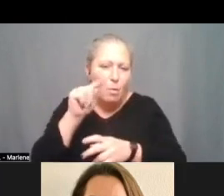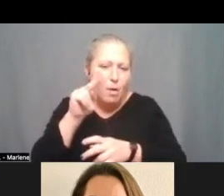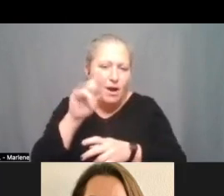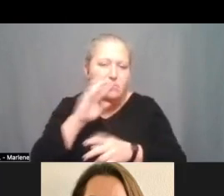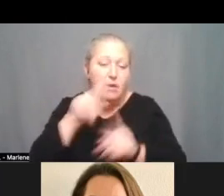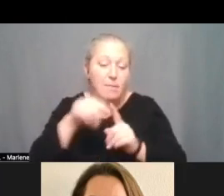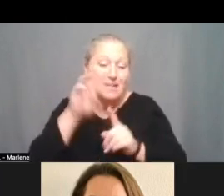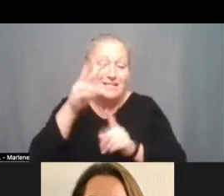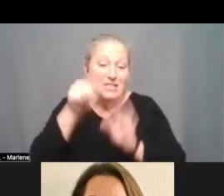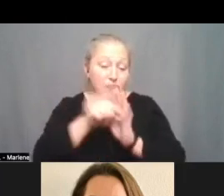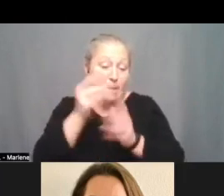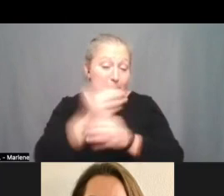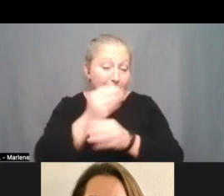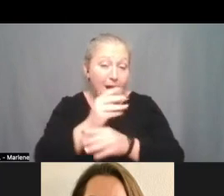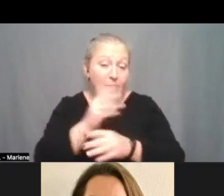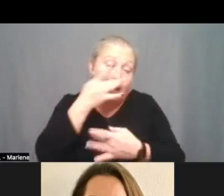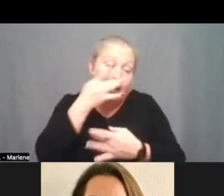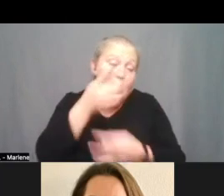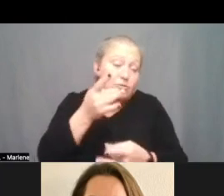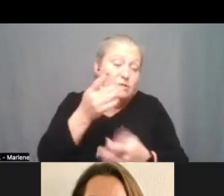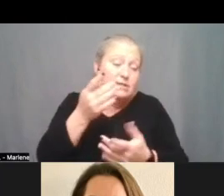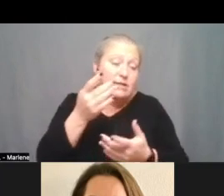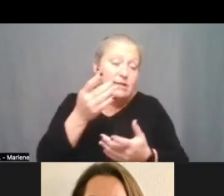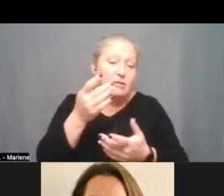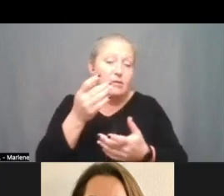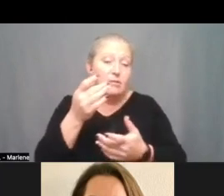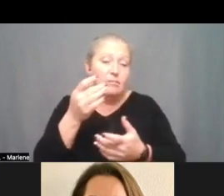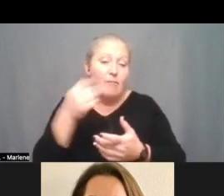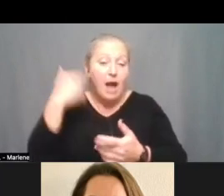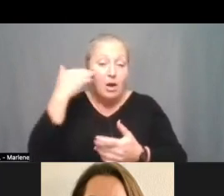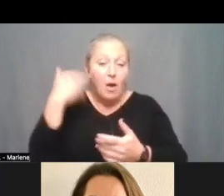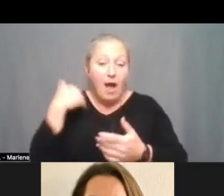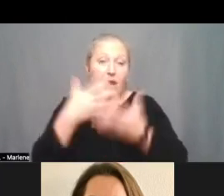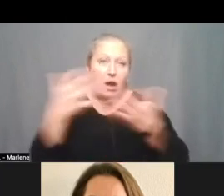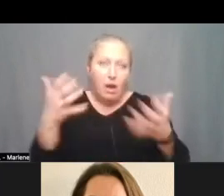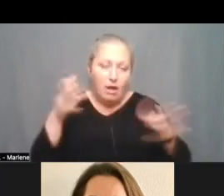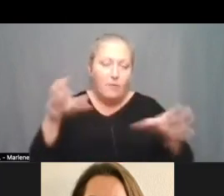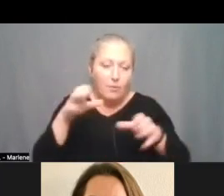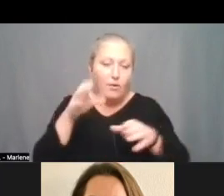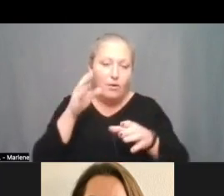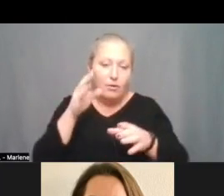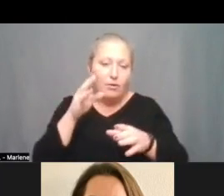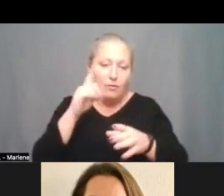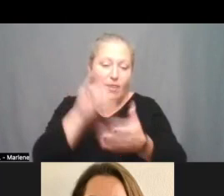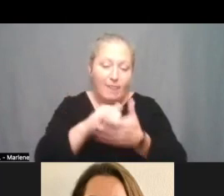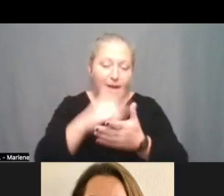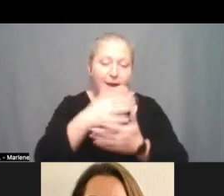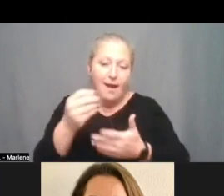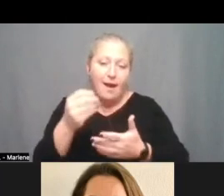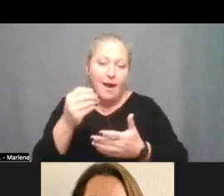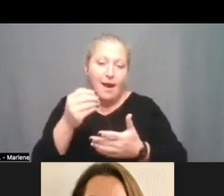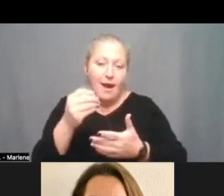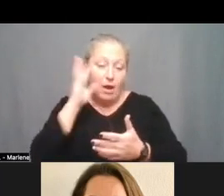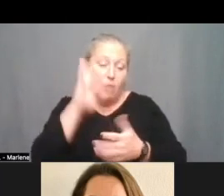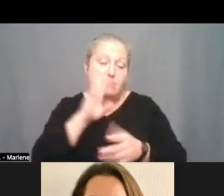what would be really interesting is i know that um there's a lot of effort that went into it uh and i know um speaking to